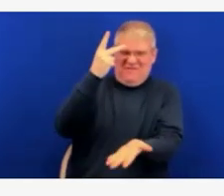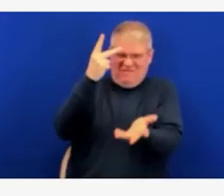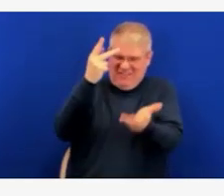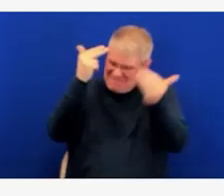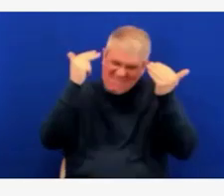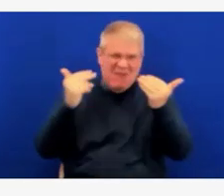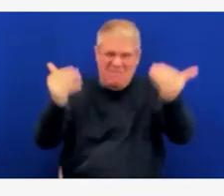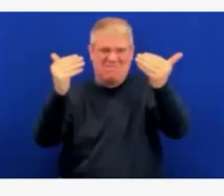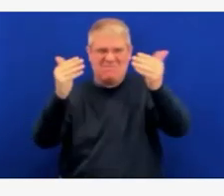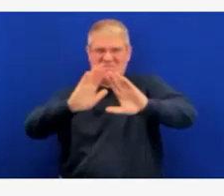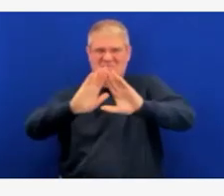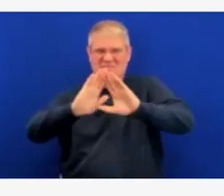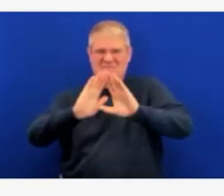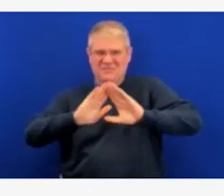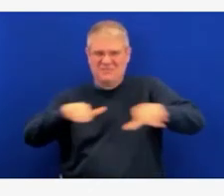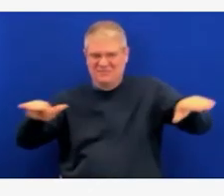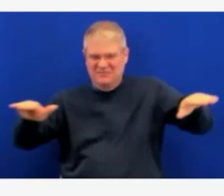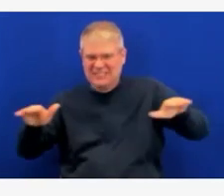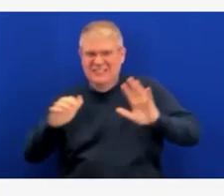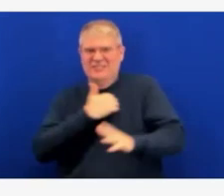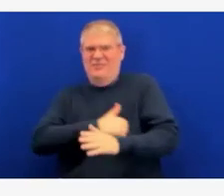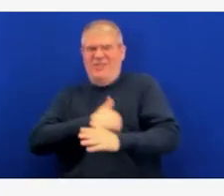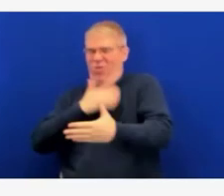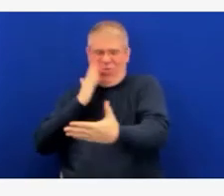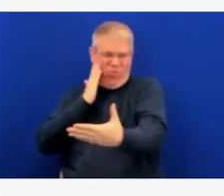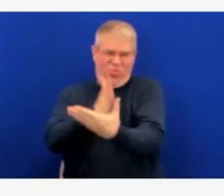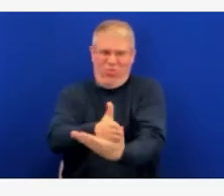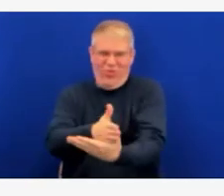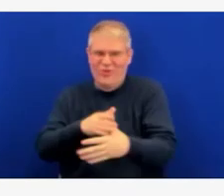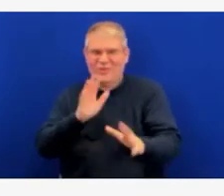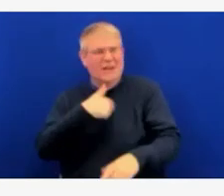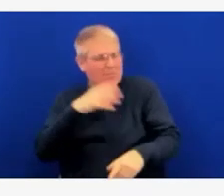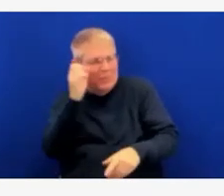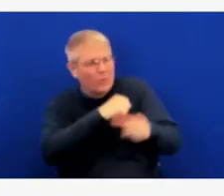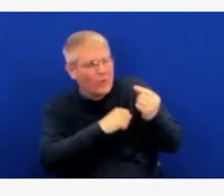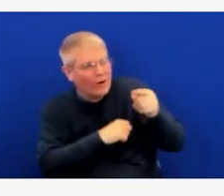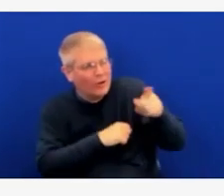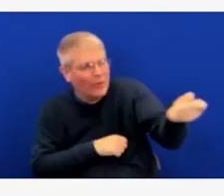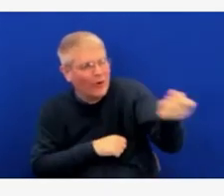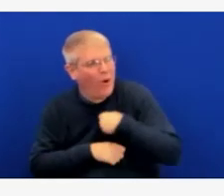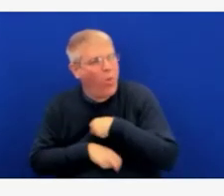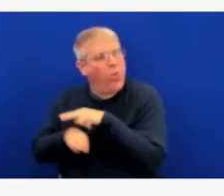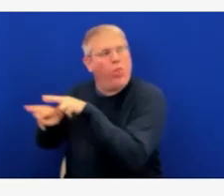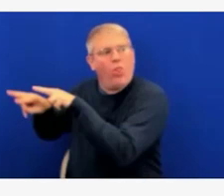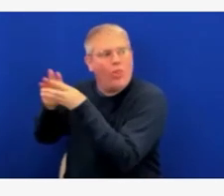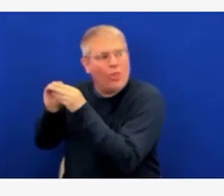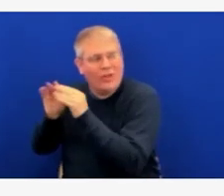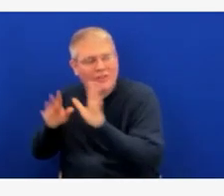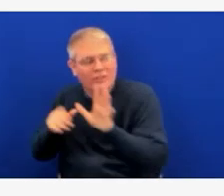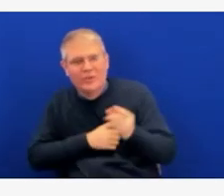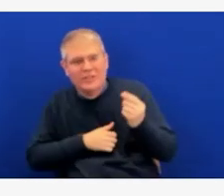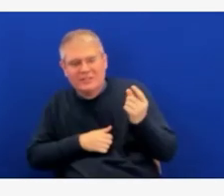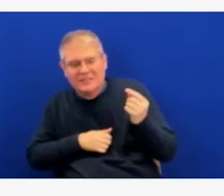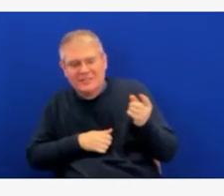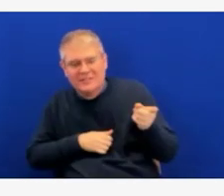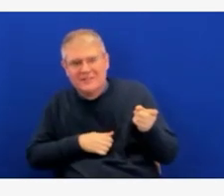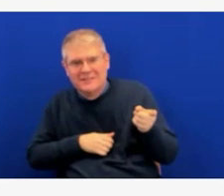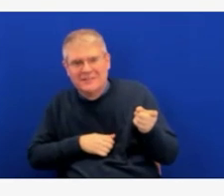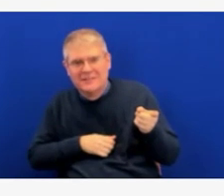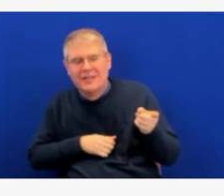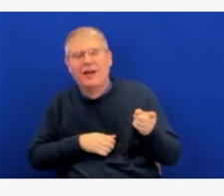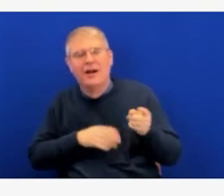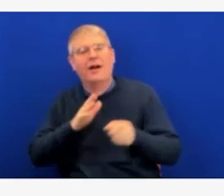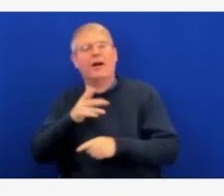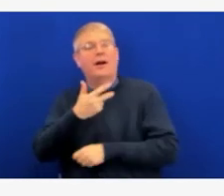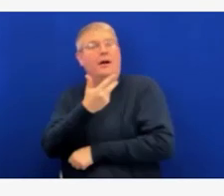fully protective? last question? Yeah. Yeah. Yes. I mean, it actually probably will be a little faster, right? You know, when our immune system